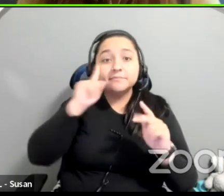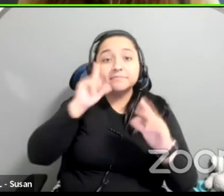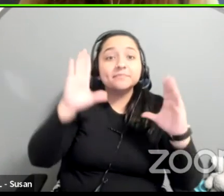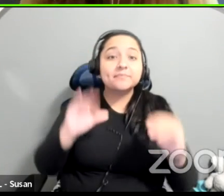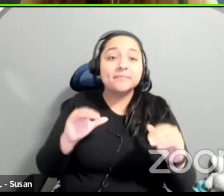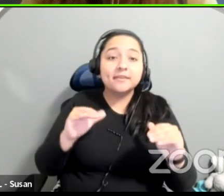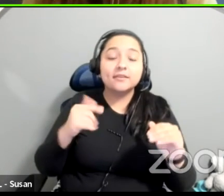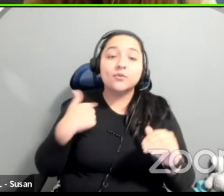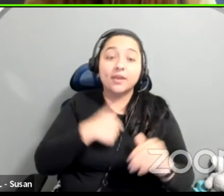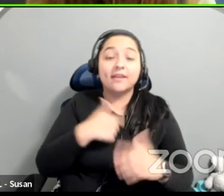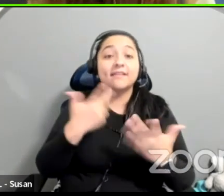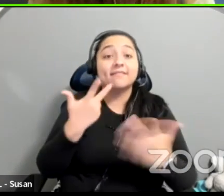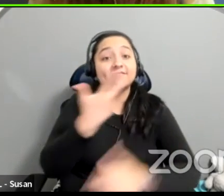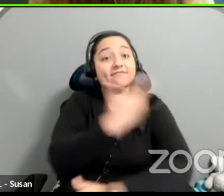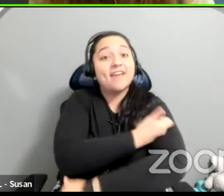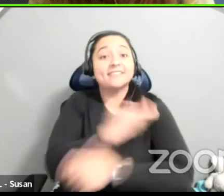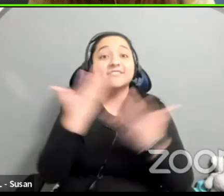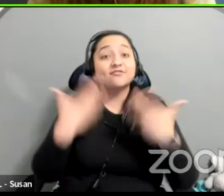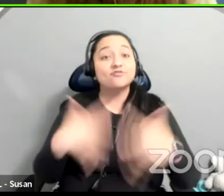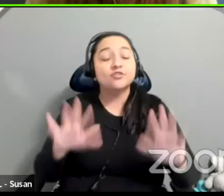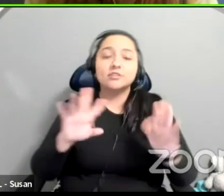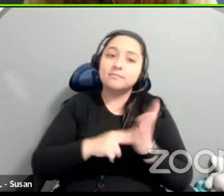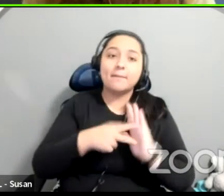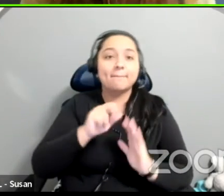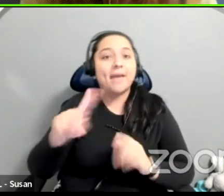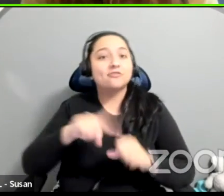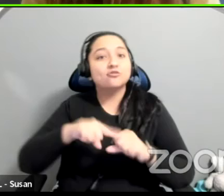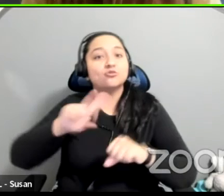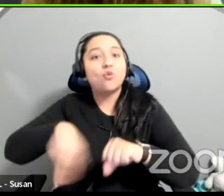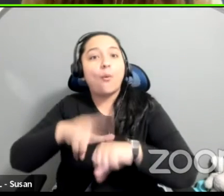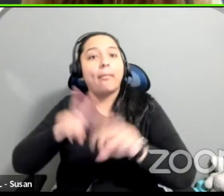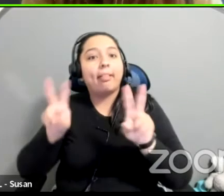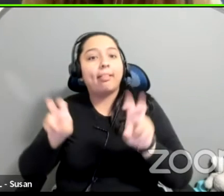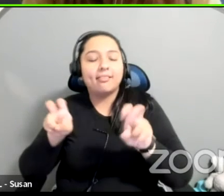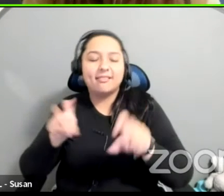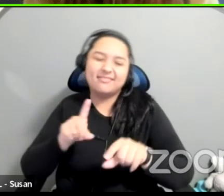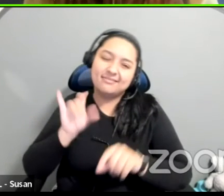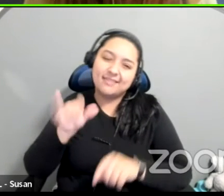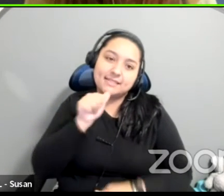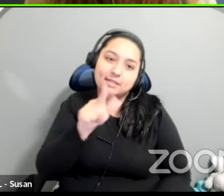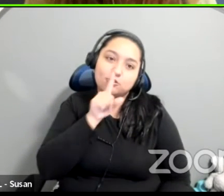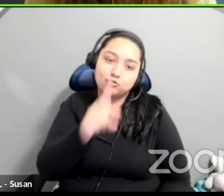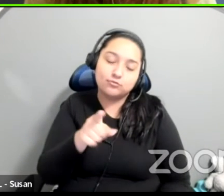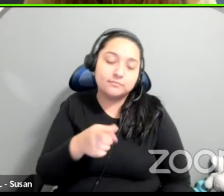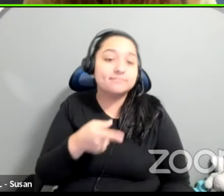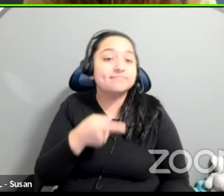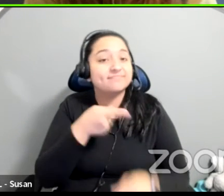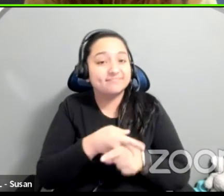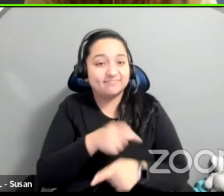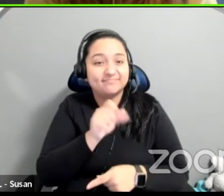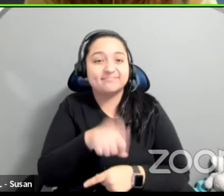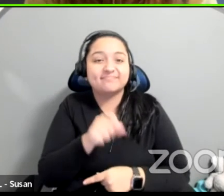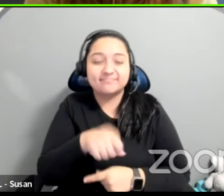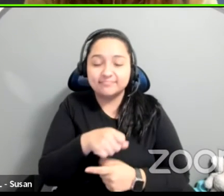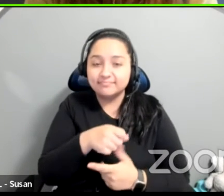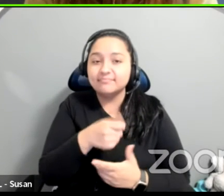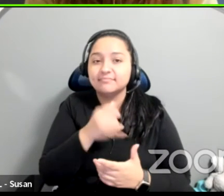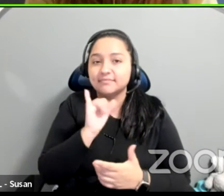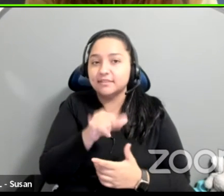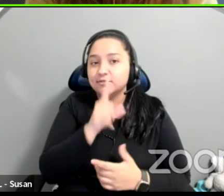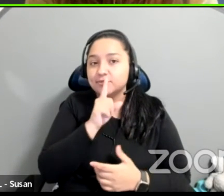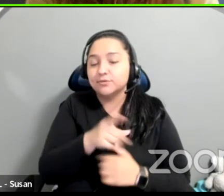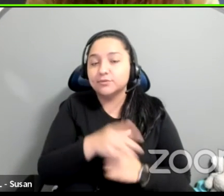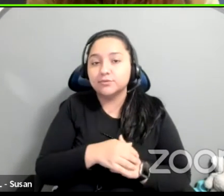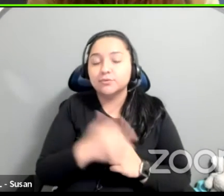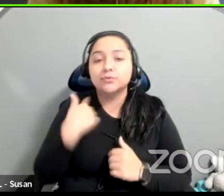we are vaccinated, et cetera, but that's not true for all of us. Yes. 100% Layla. And, and actually we have a lot of conversations at PAL, um,